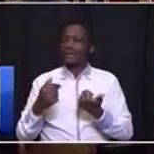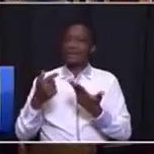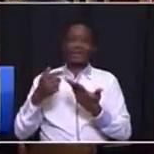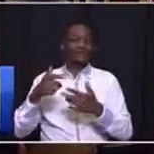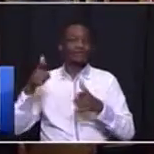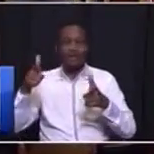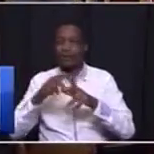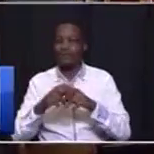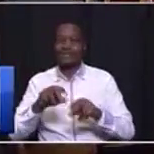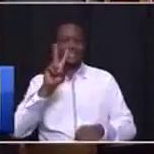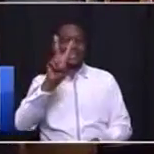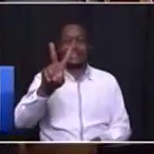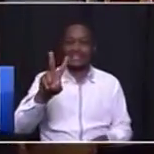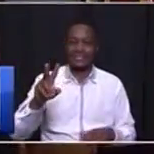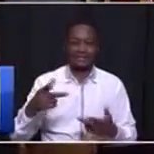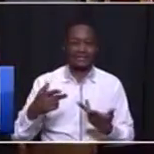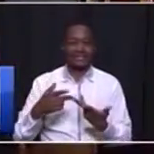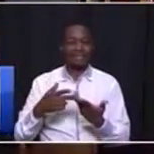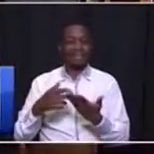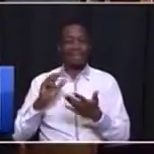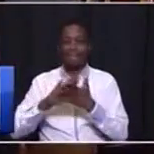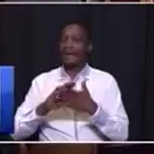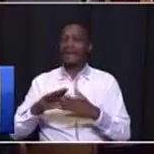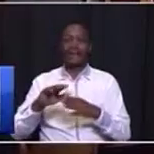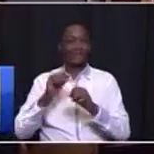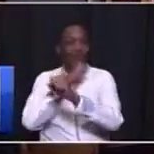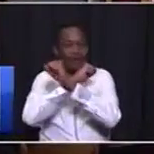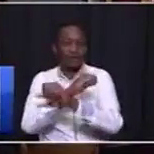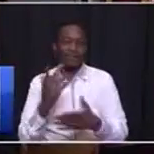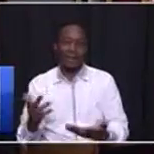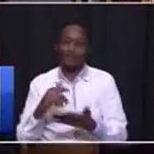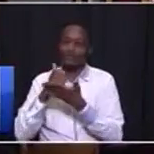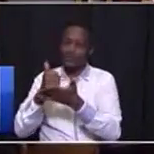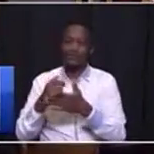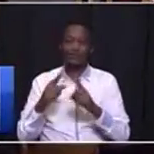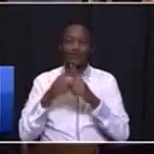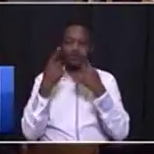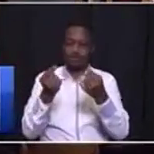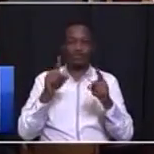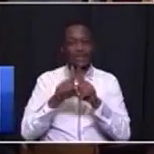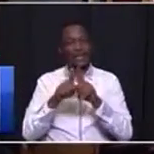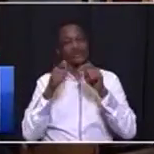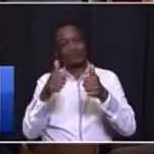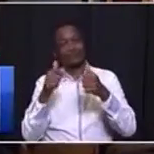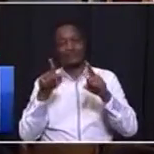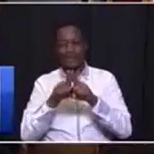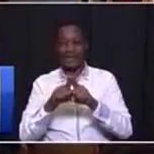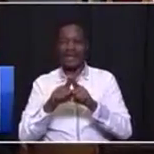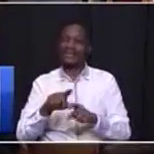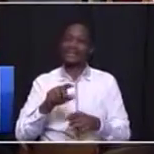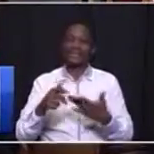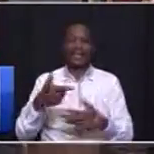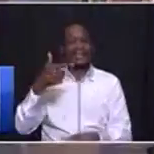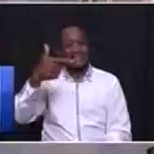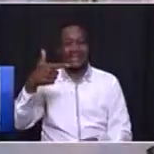fix Swallows, Kaiser Chiefs and Orlando Pirates. To do as good as Sundown is